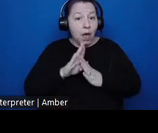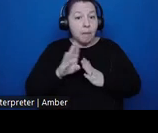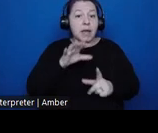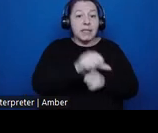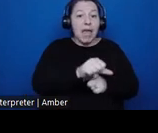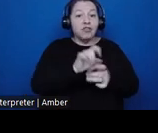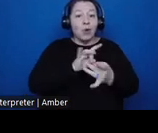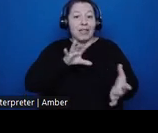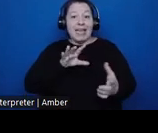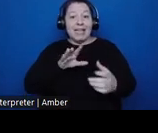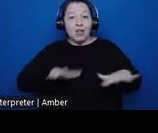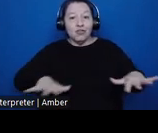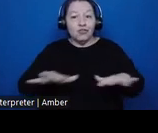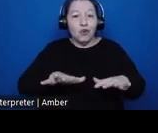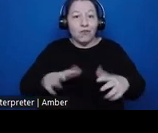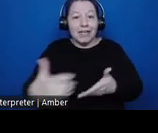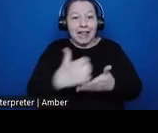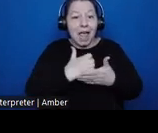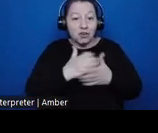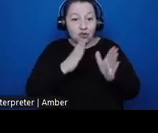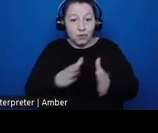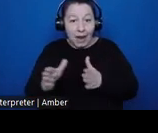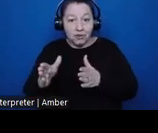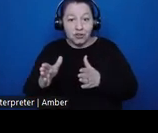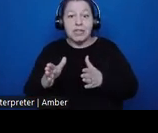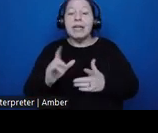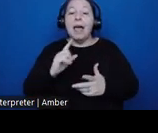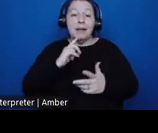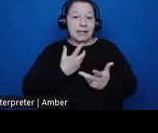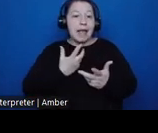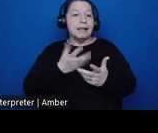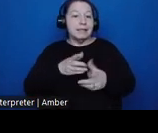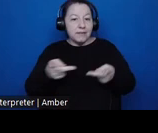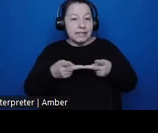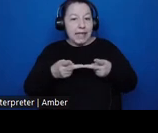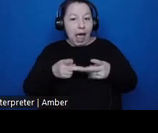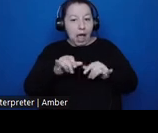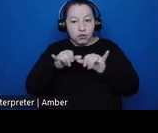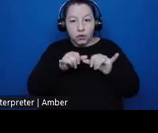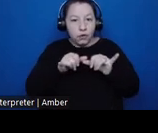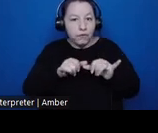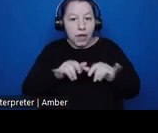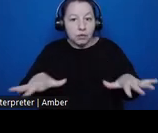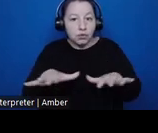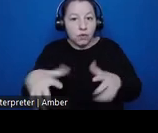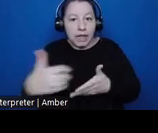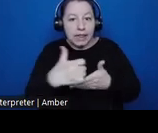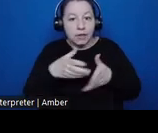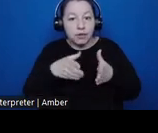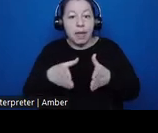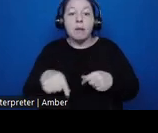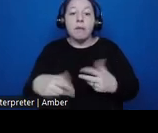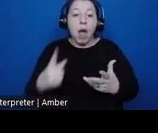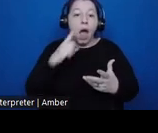collection strategy, an intensive site survey and surface collection method that provides for infield curation of belongings